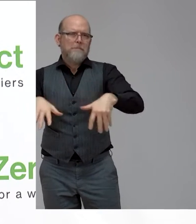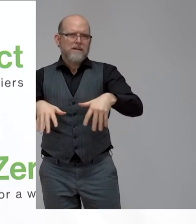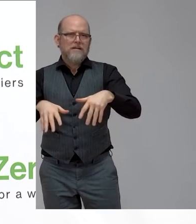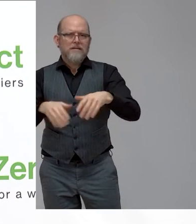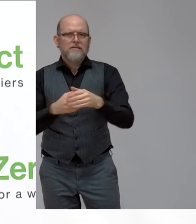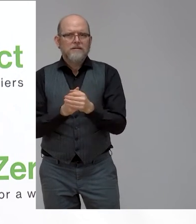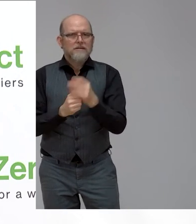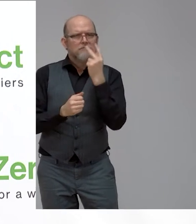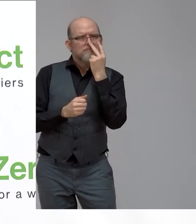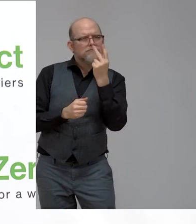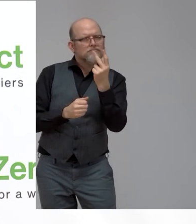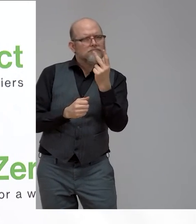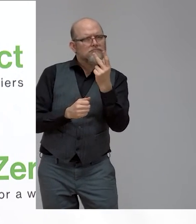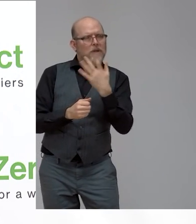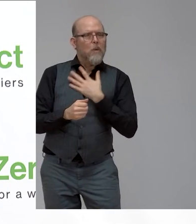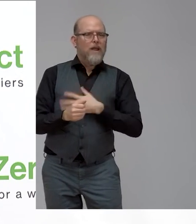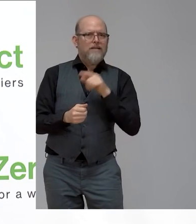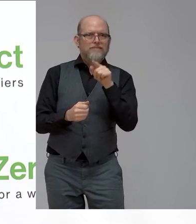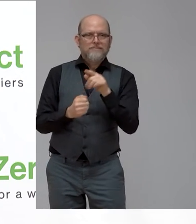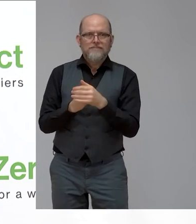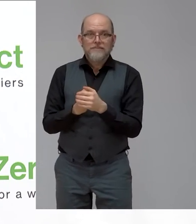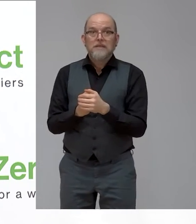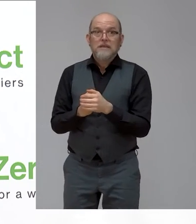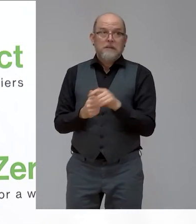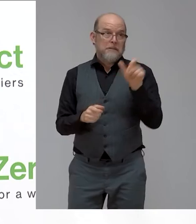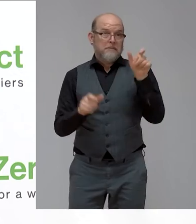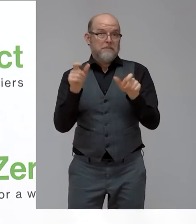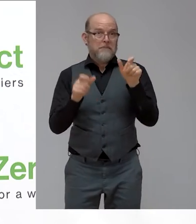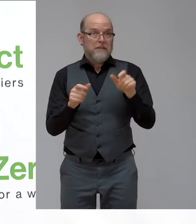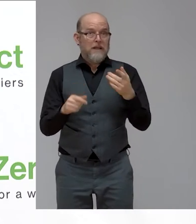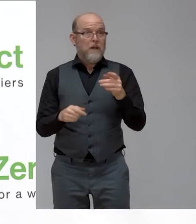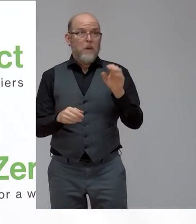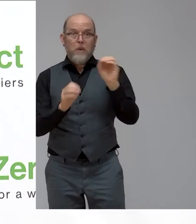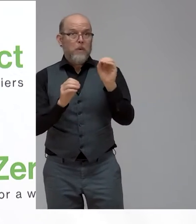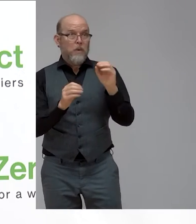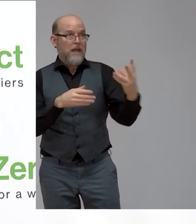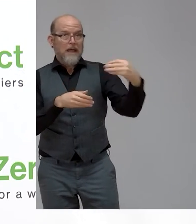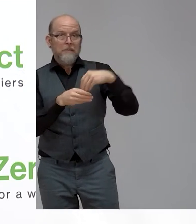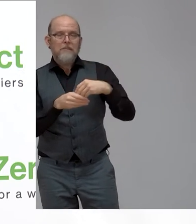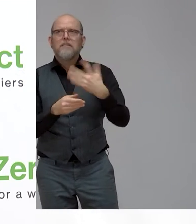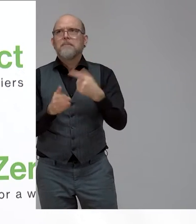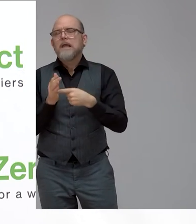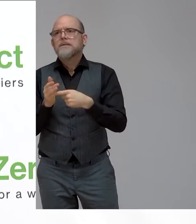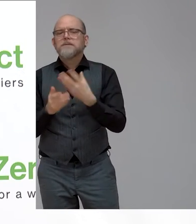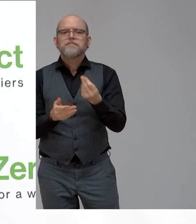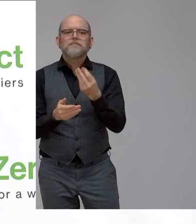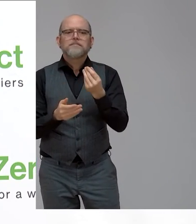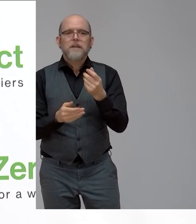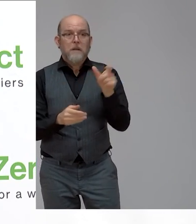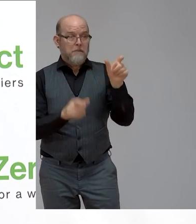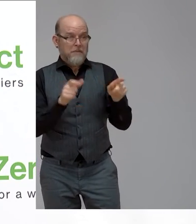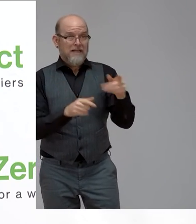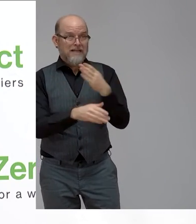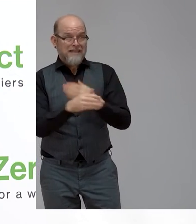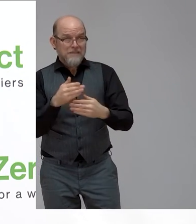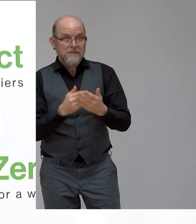within the people who are not part of that category. So, for example, in the case of employees who have disabilities, allies would be